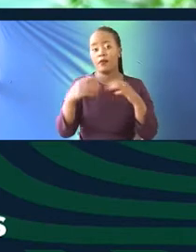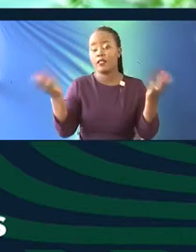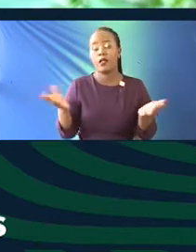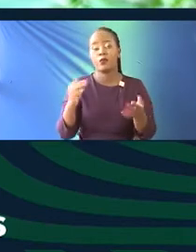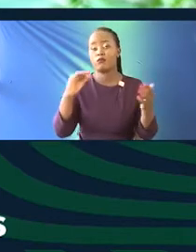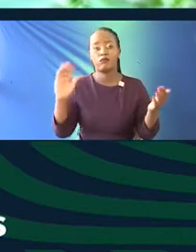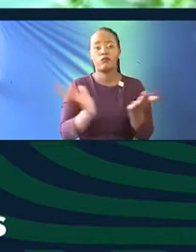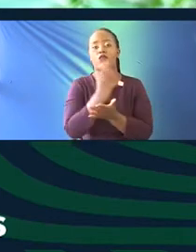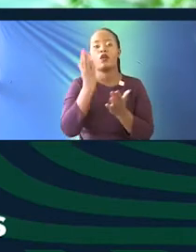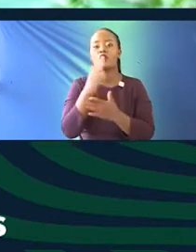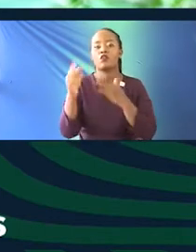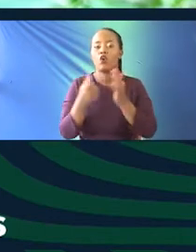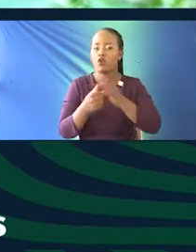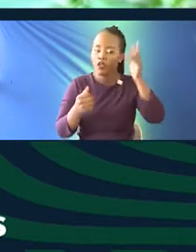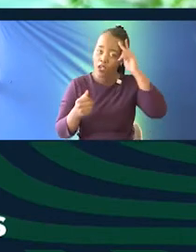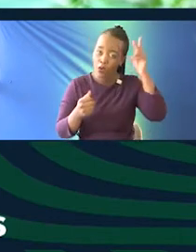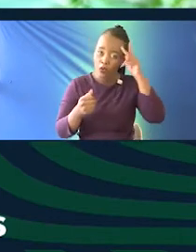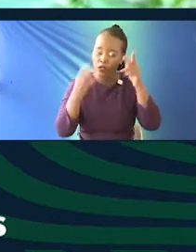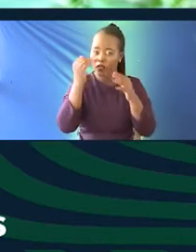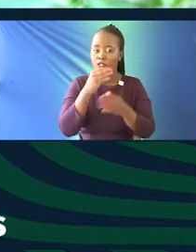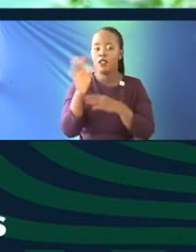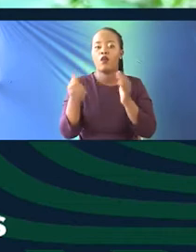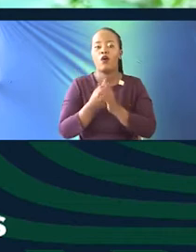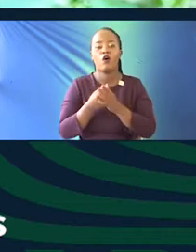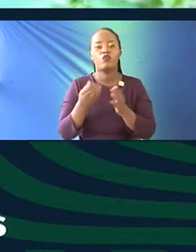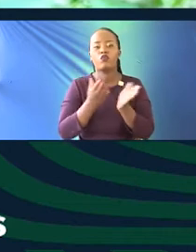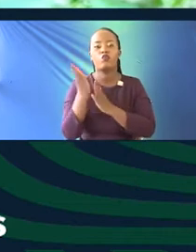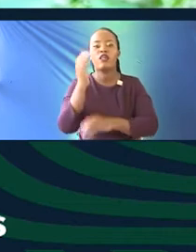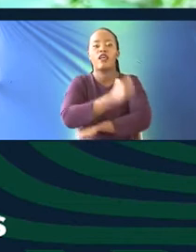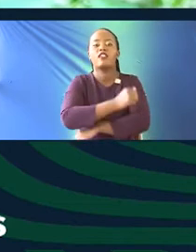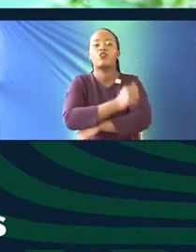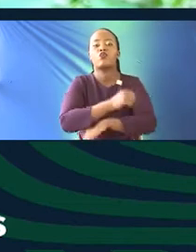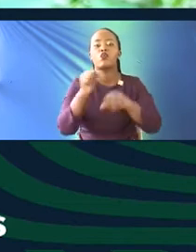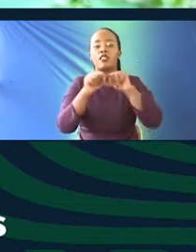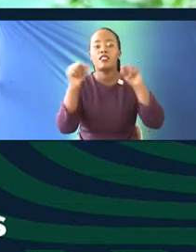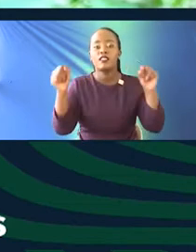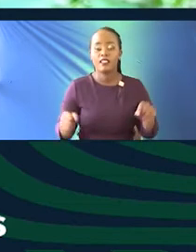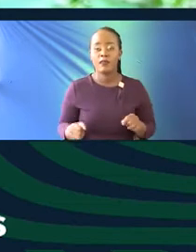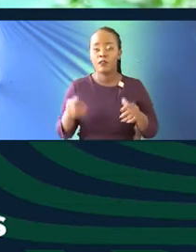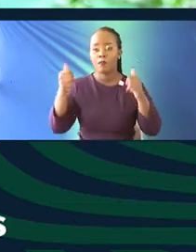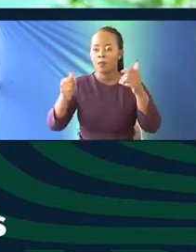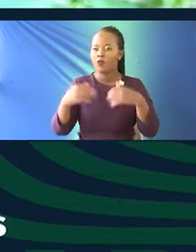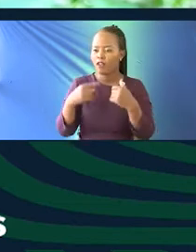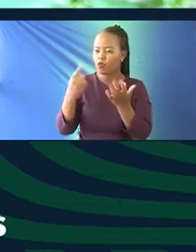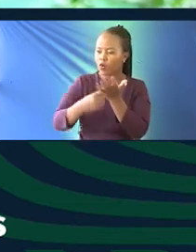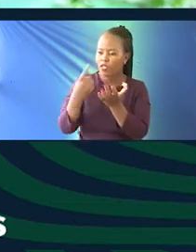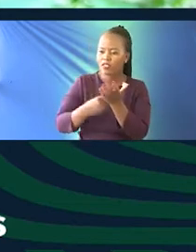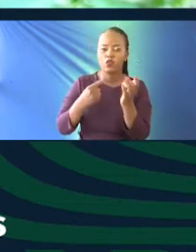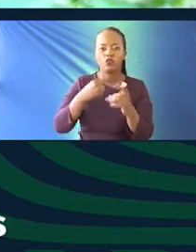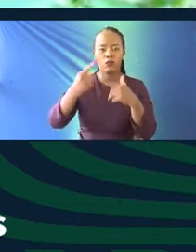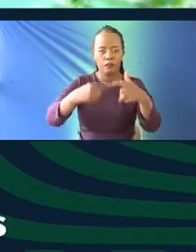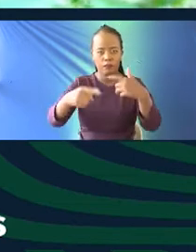because it is precisely in the school system that the so-called colonization still runs. If you have a